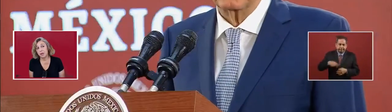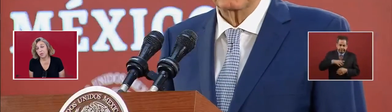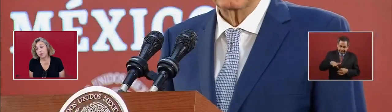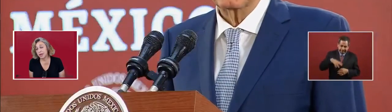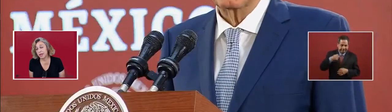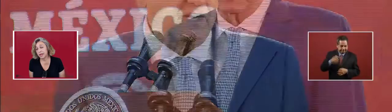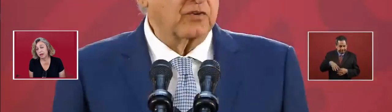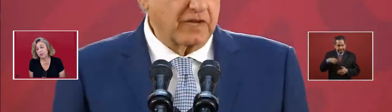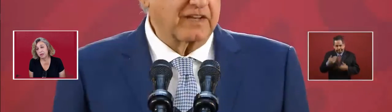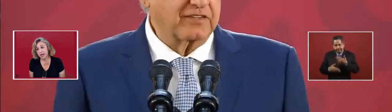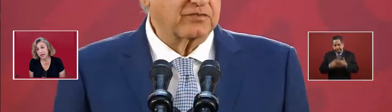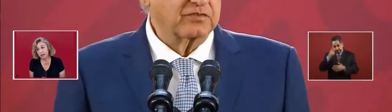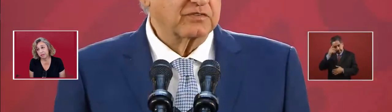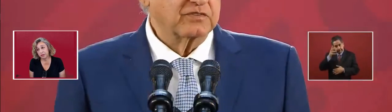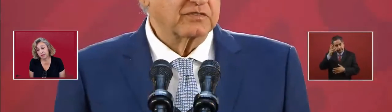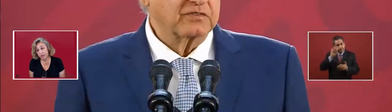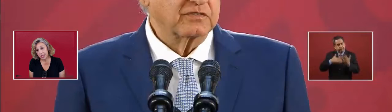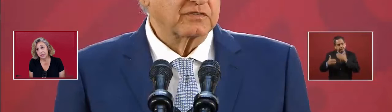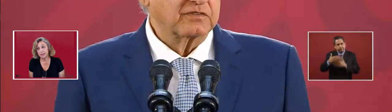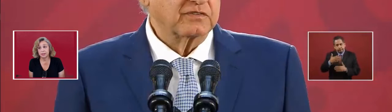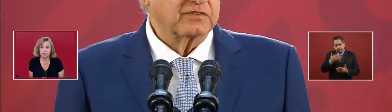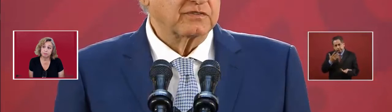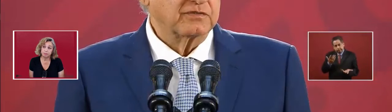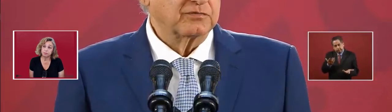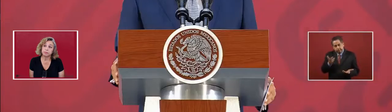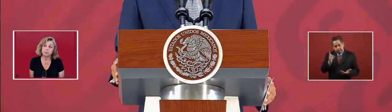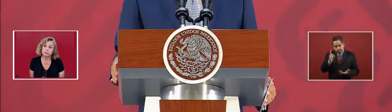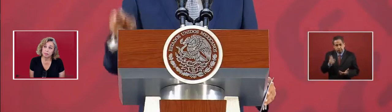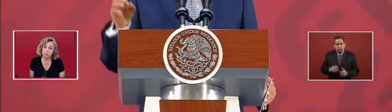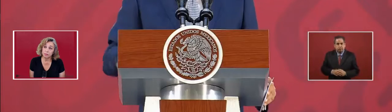And we're making a great effort to gain this.